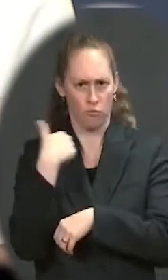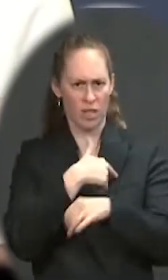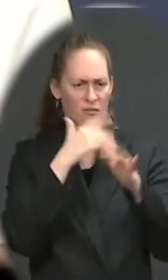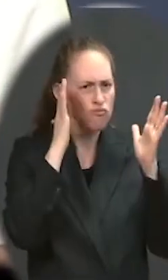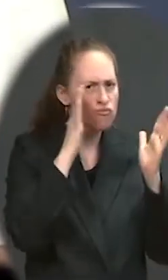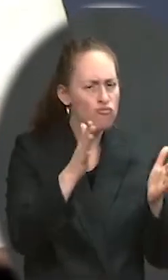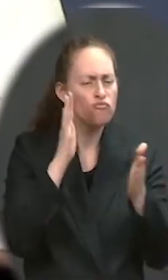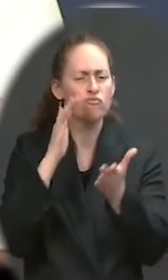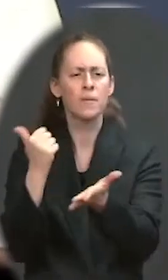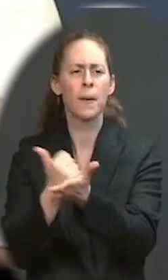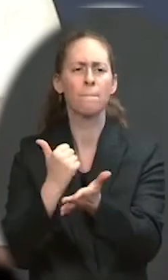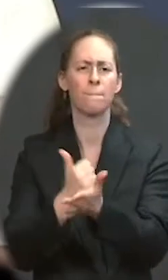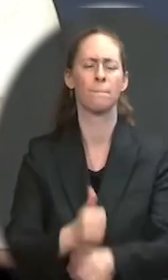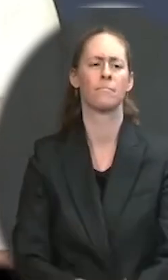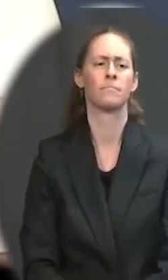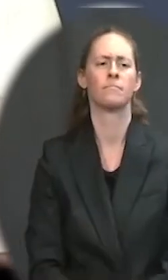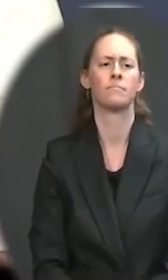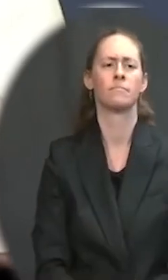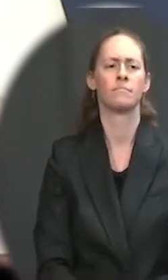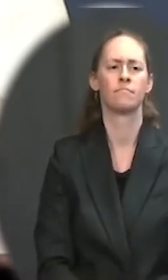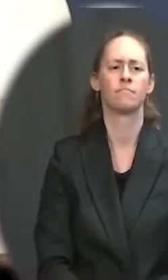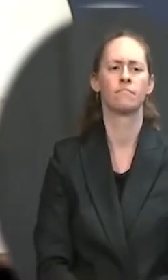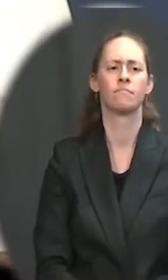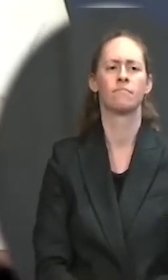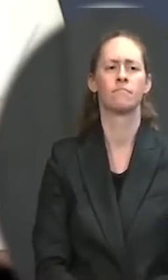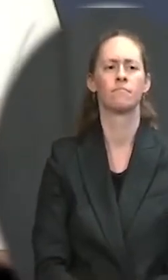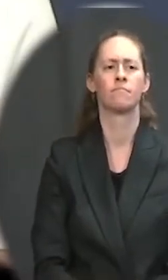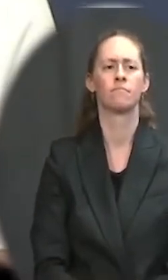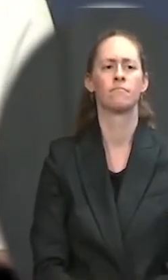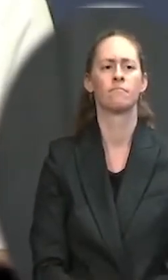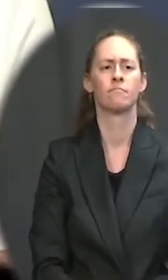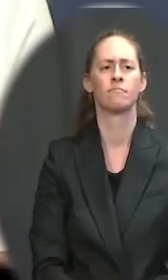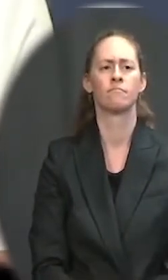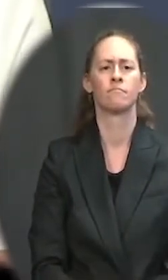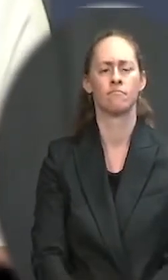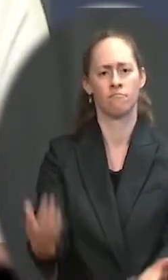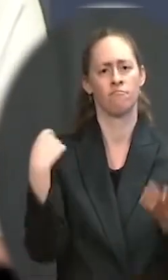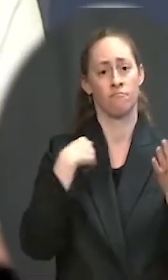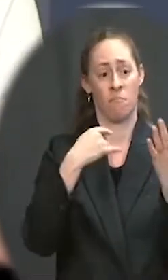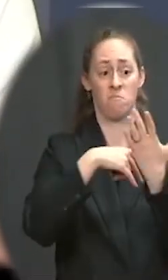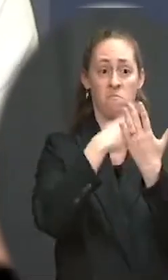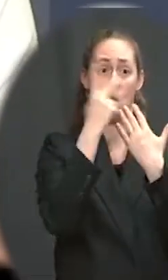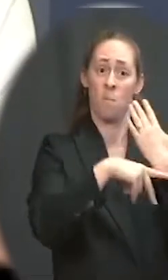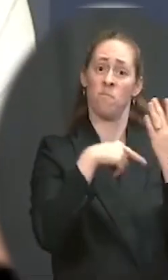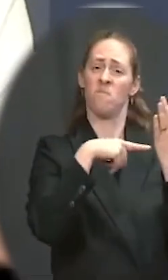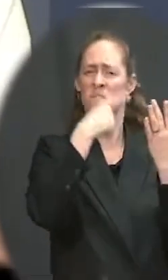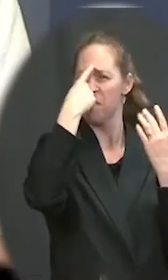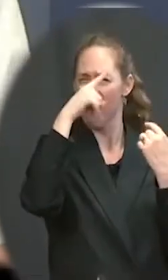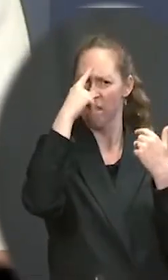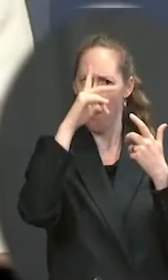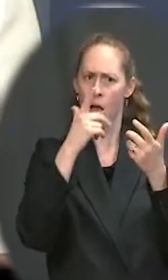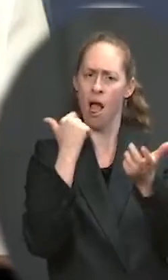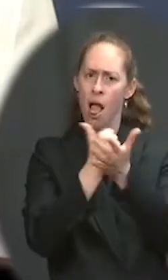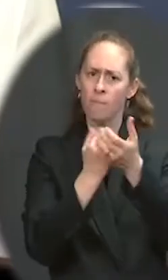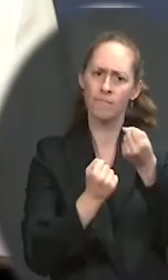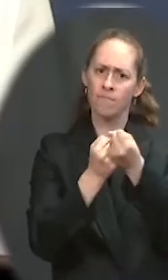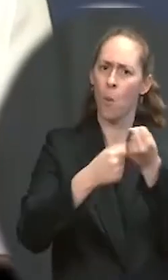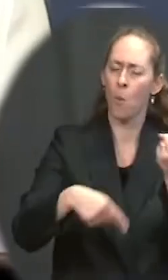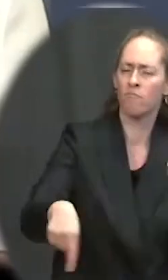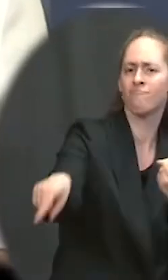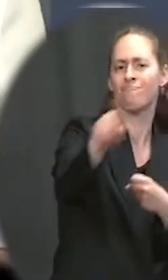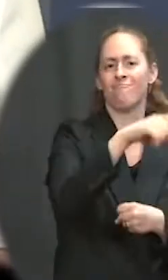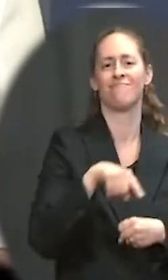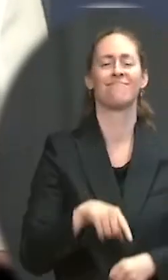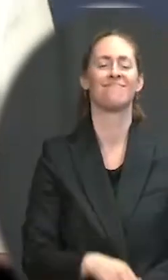And we look forward to implementing that program. With that, I think we can go, Alex, to you. Questions? So the